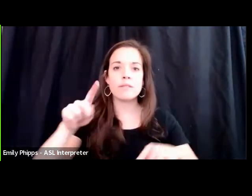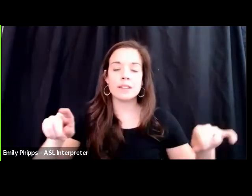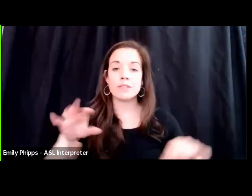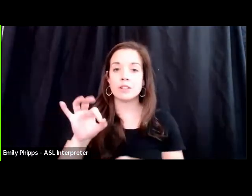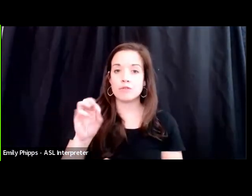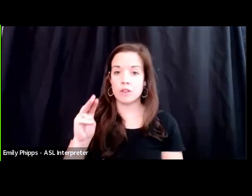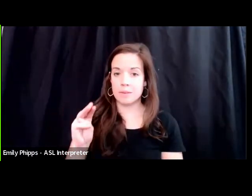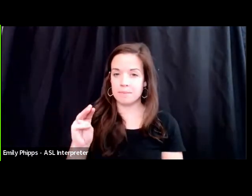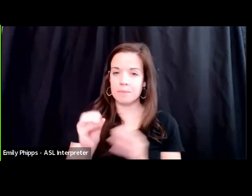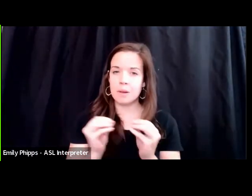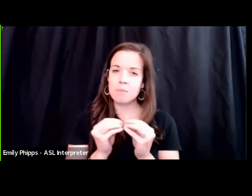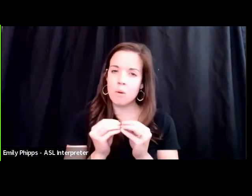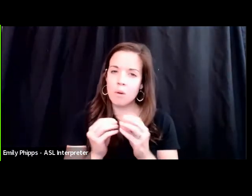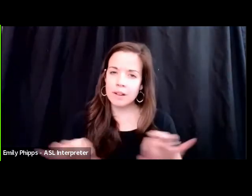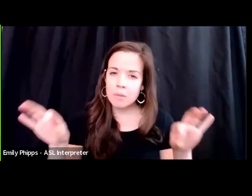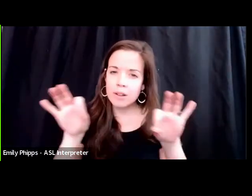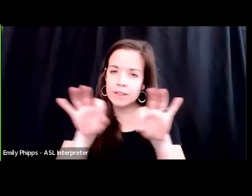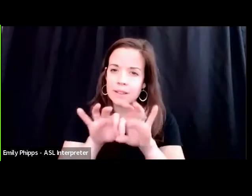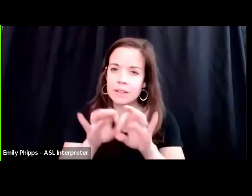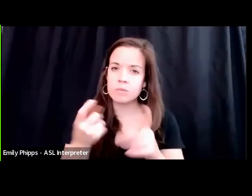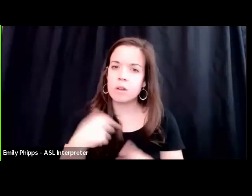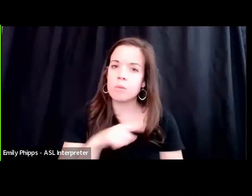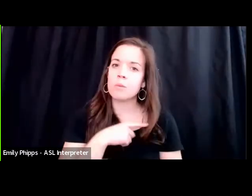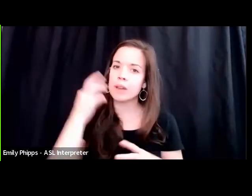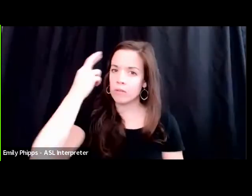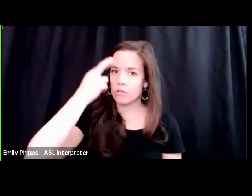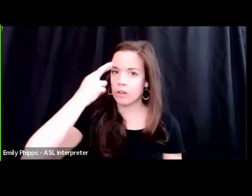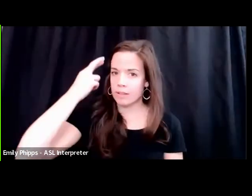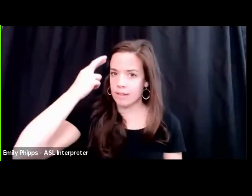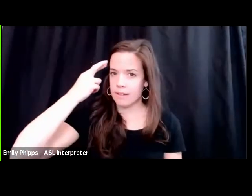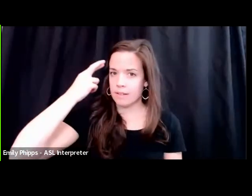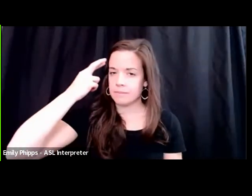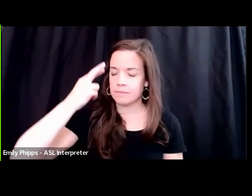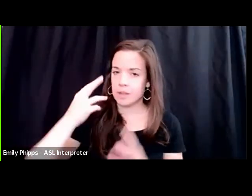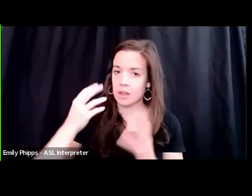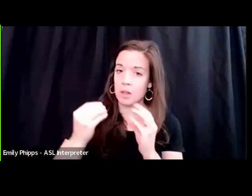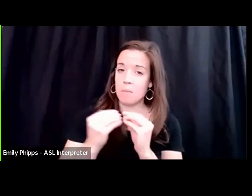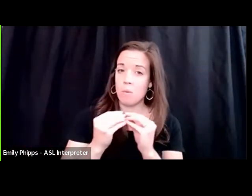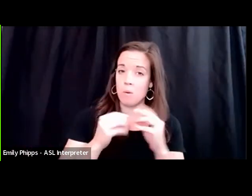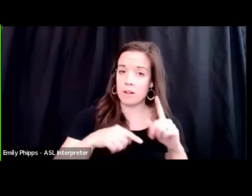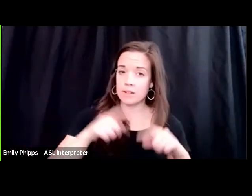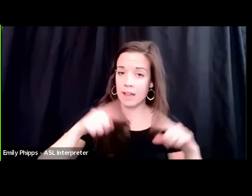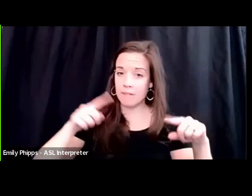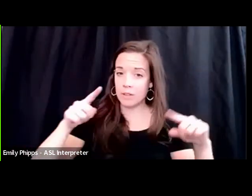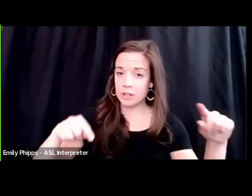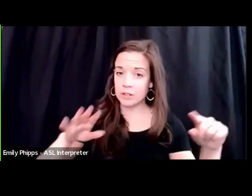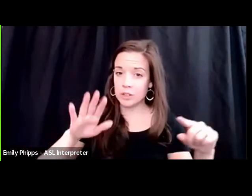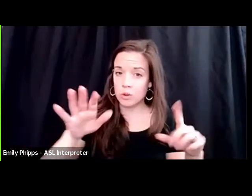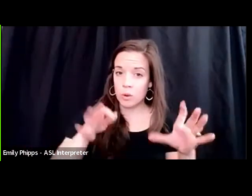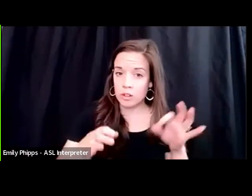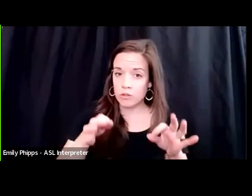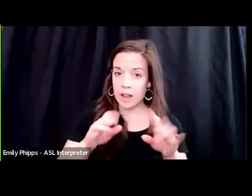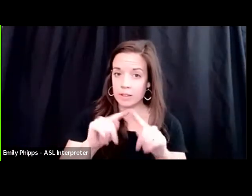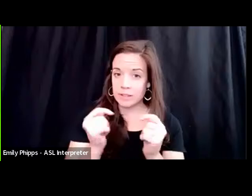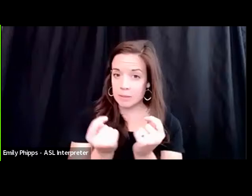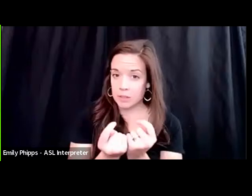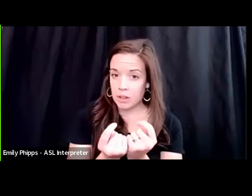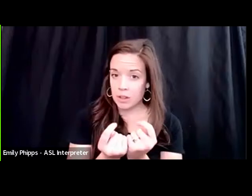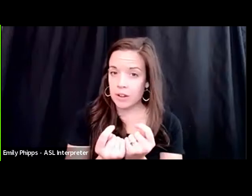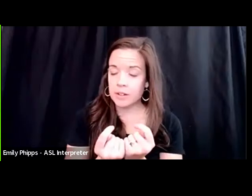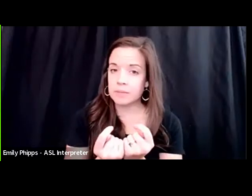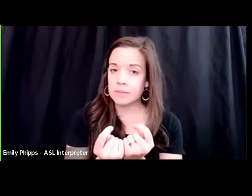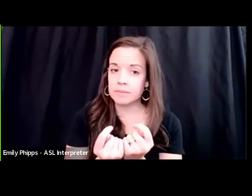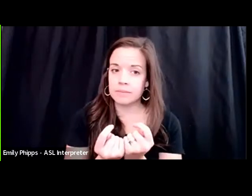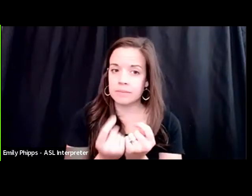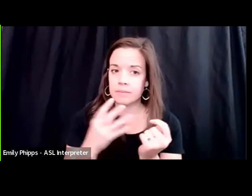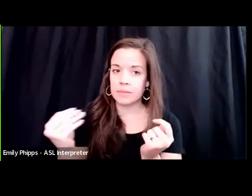what we discovered is the more diverse your trial teams are, and the